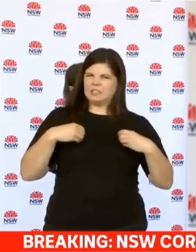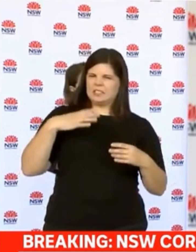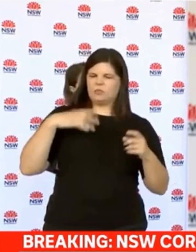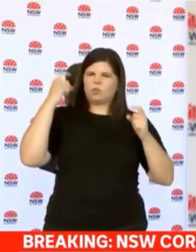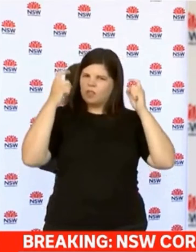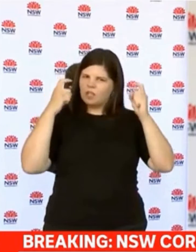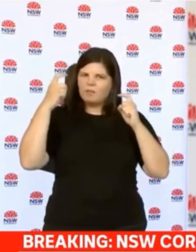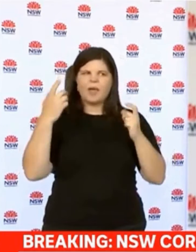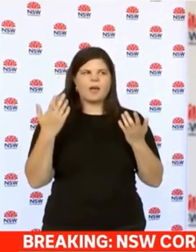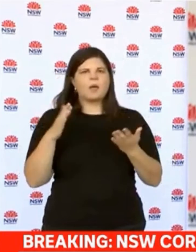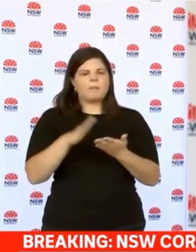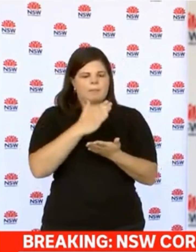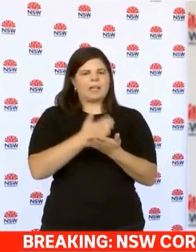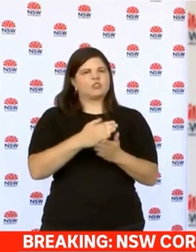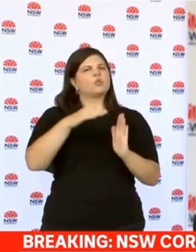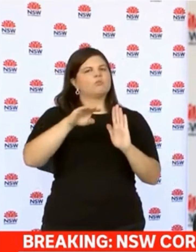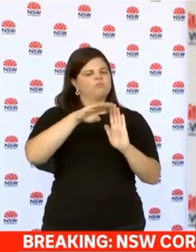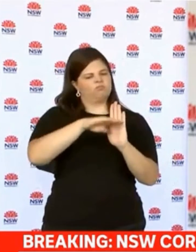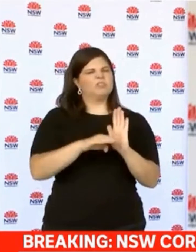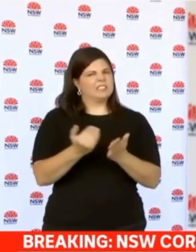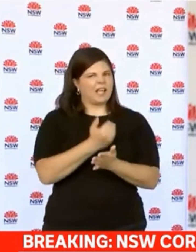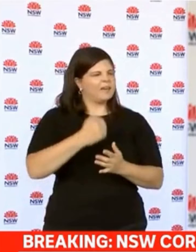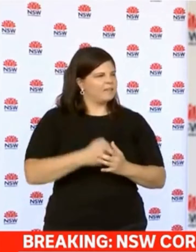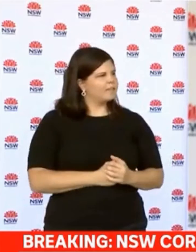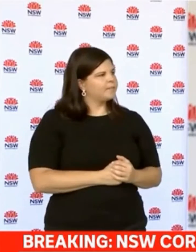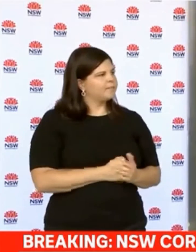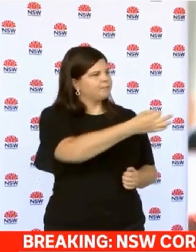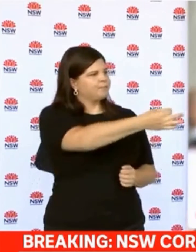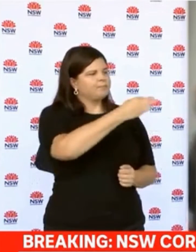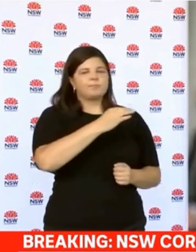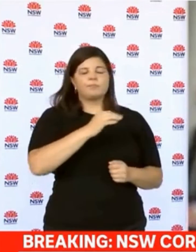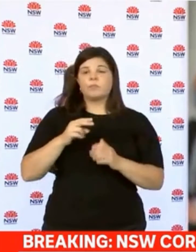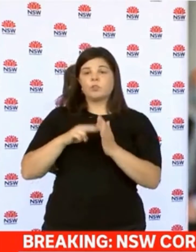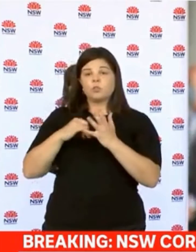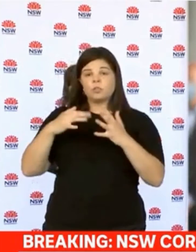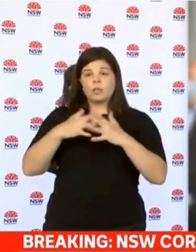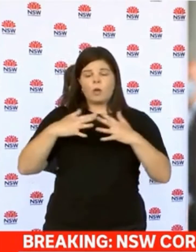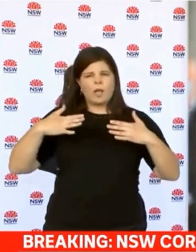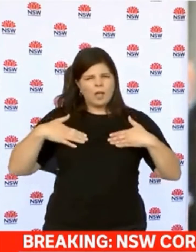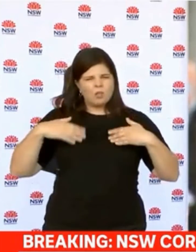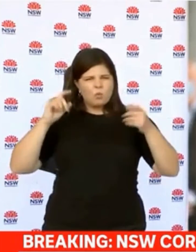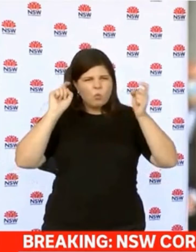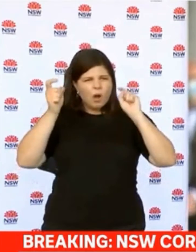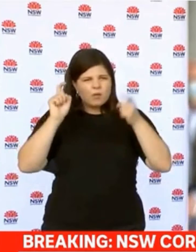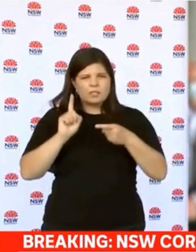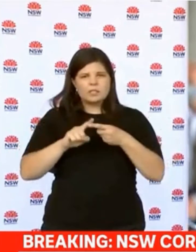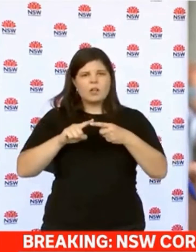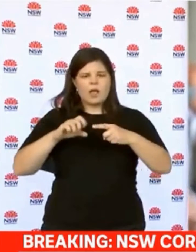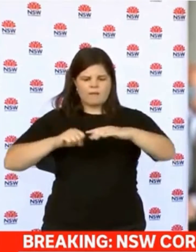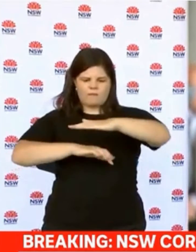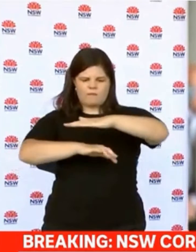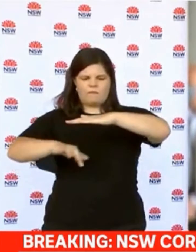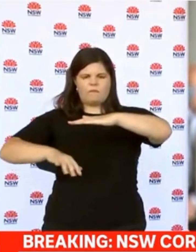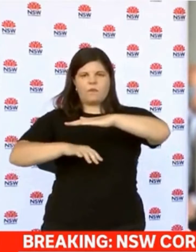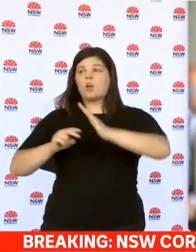provide services and make sure they're done with COVID safety. Is there anything in New South Wales Health that there is still undetected change of